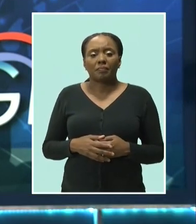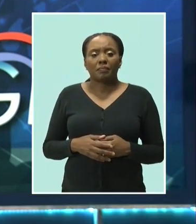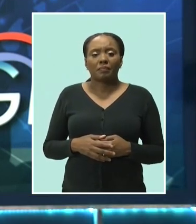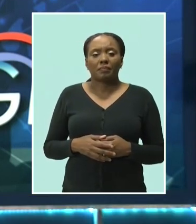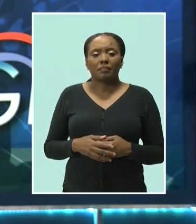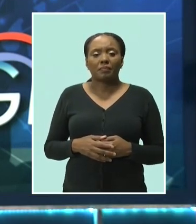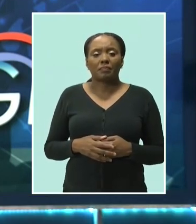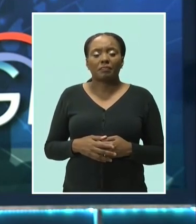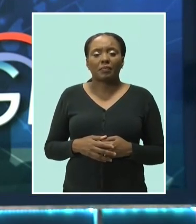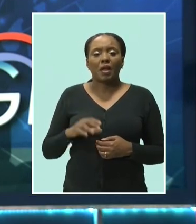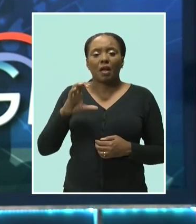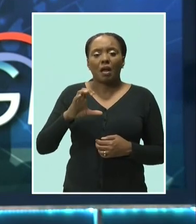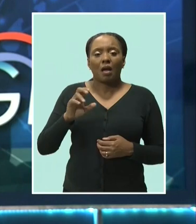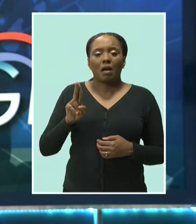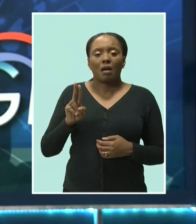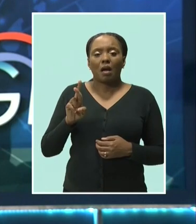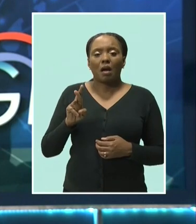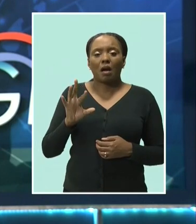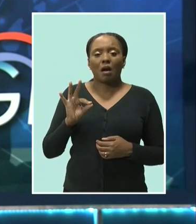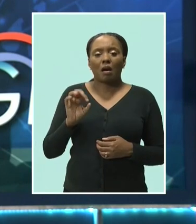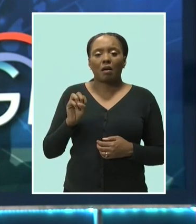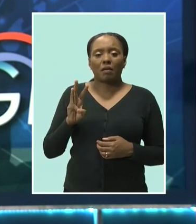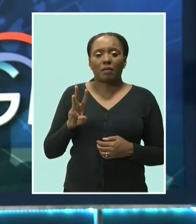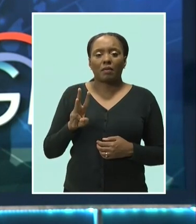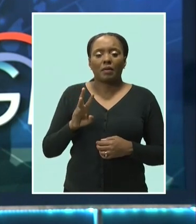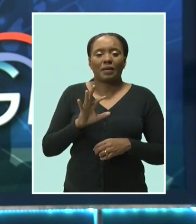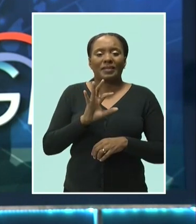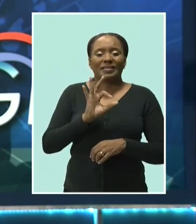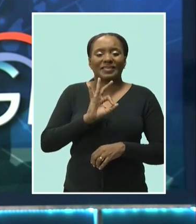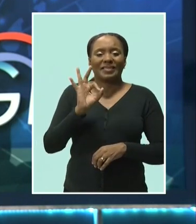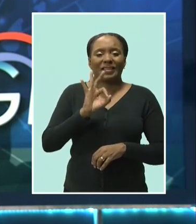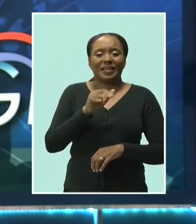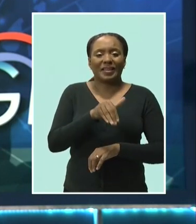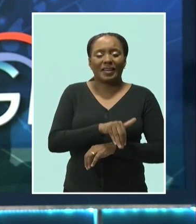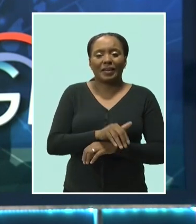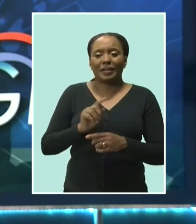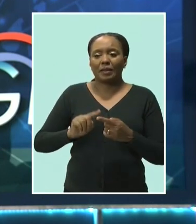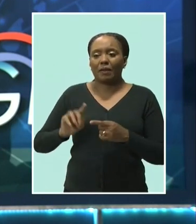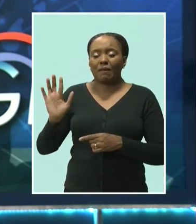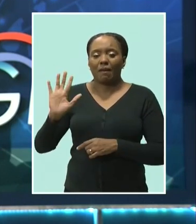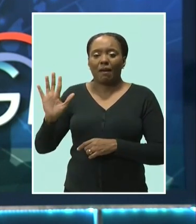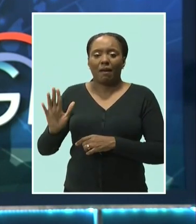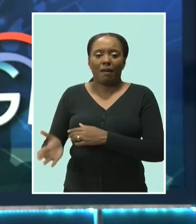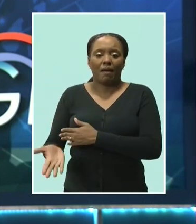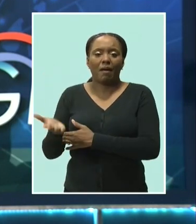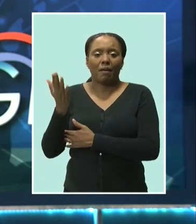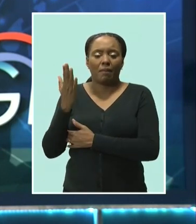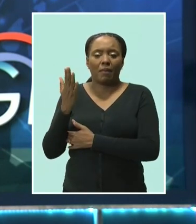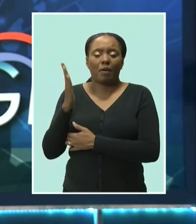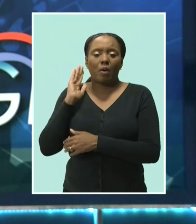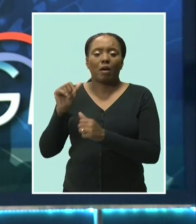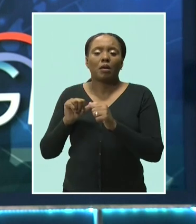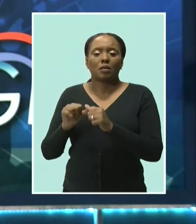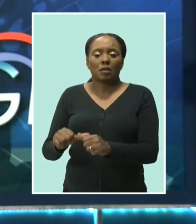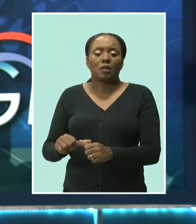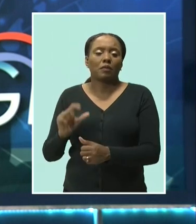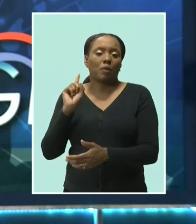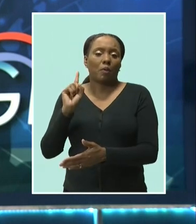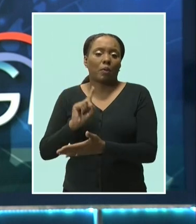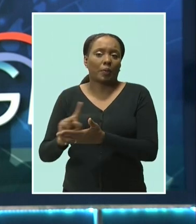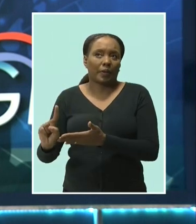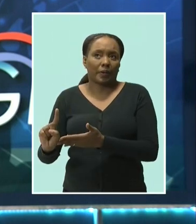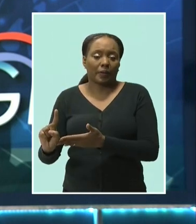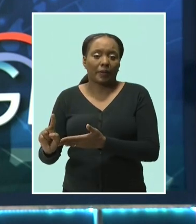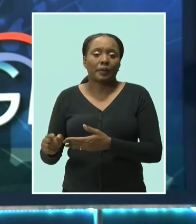to 5am curfew has been extended for another week. According to the latest Emergency Management COVID-19